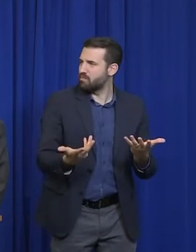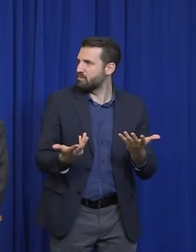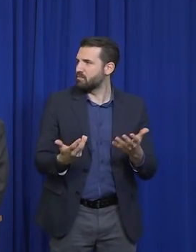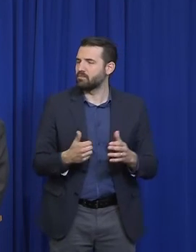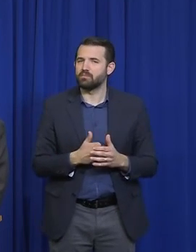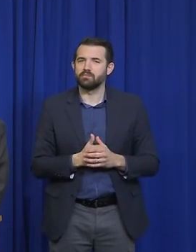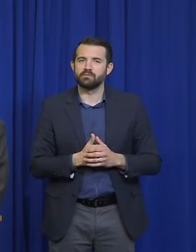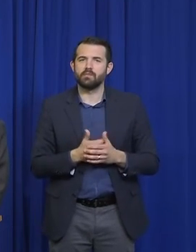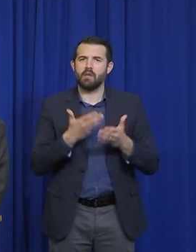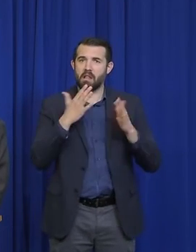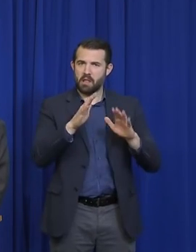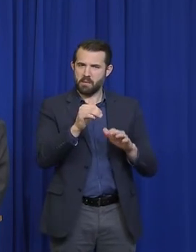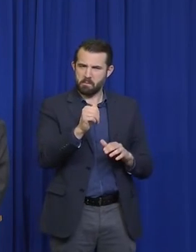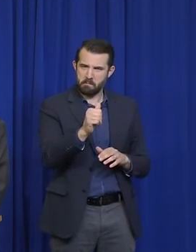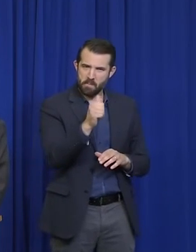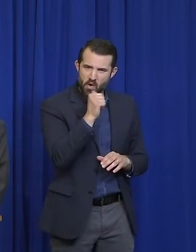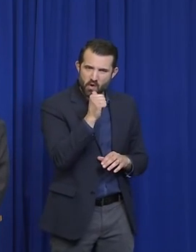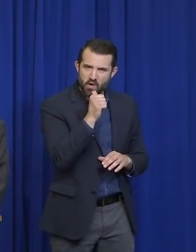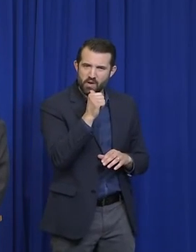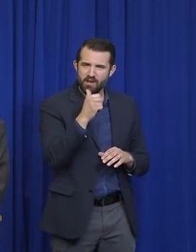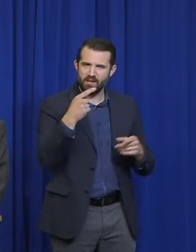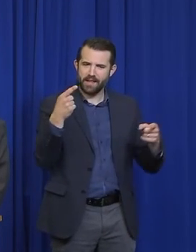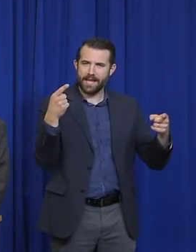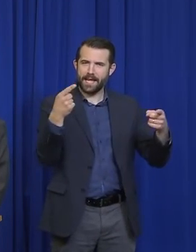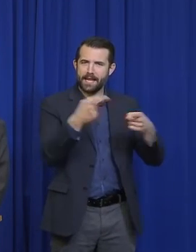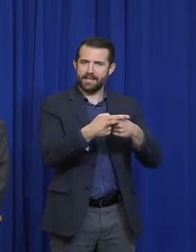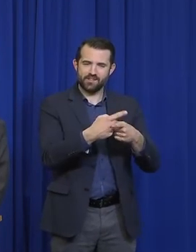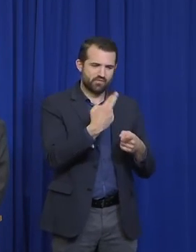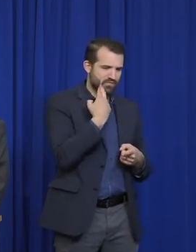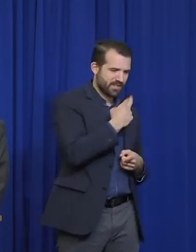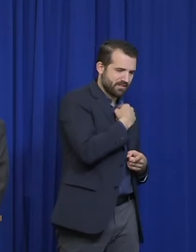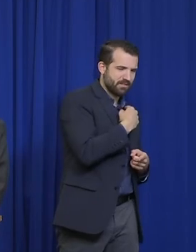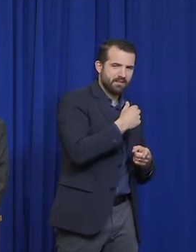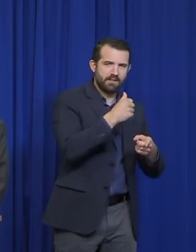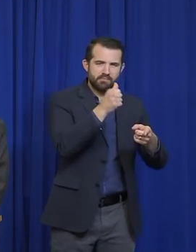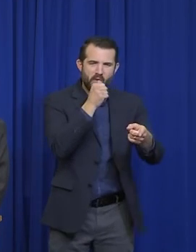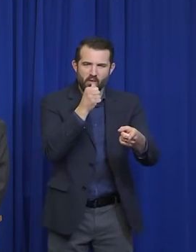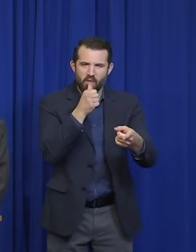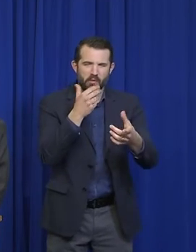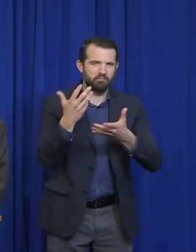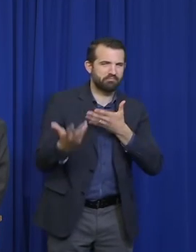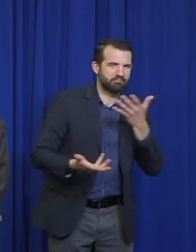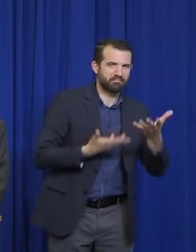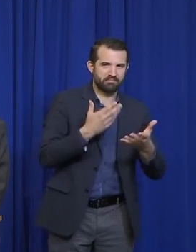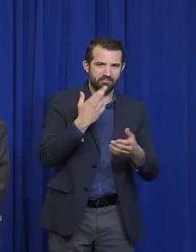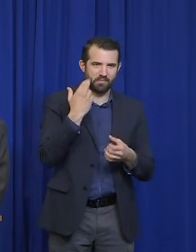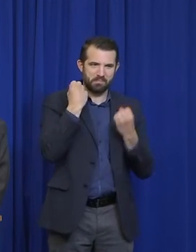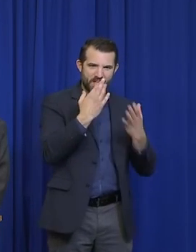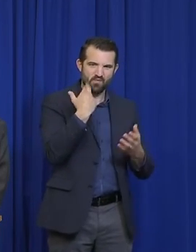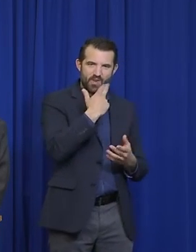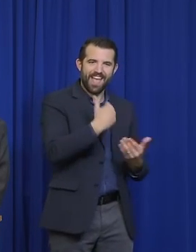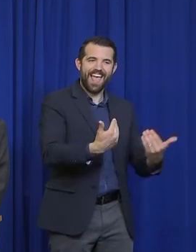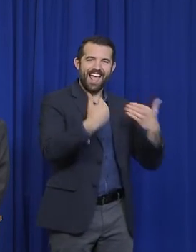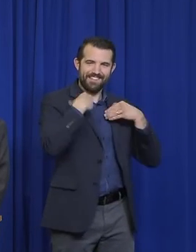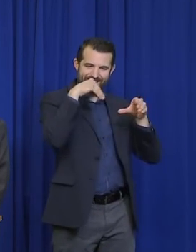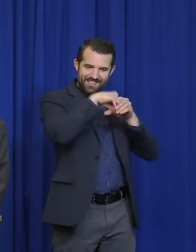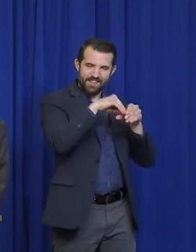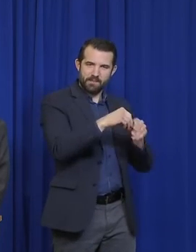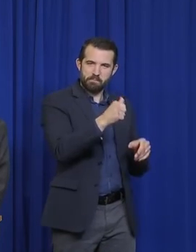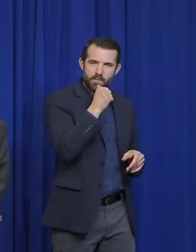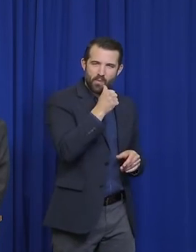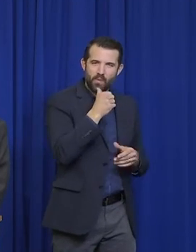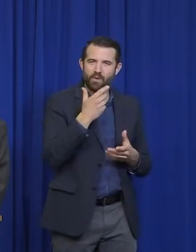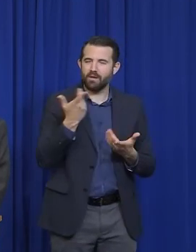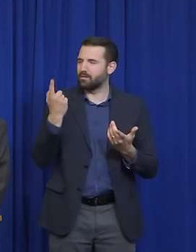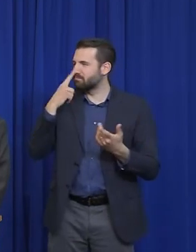allow bars. So there's two stages for those two different things, yet there are a lot of restaurants with bars and vice versa. If you could just